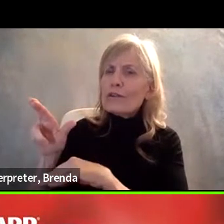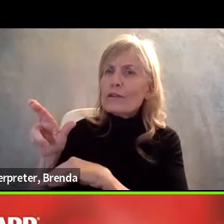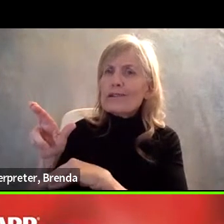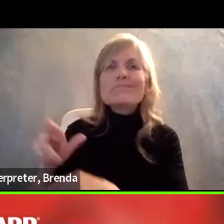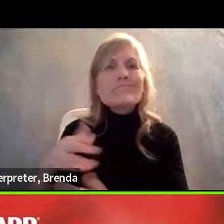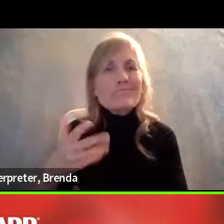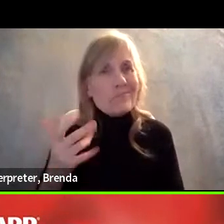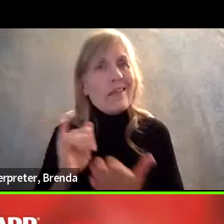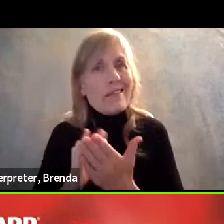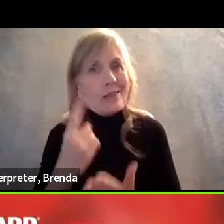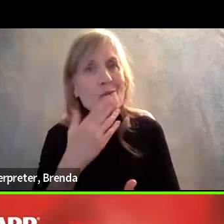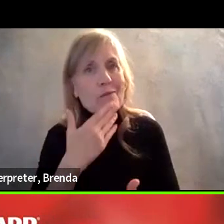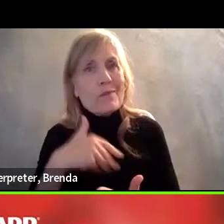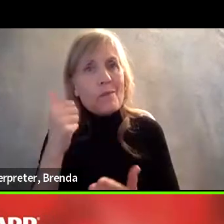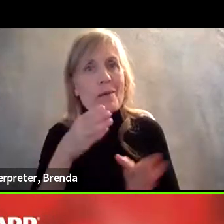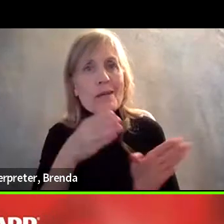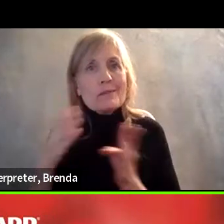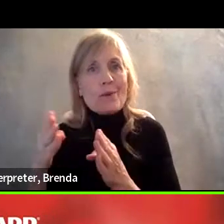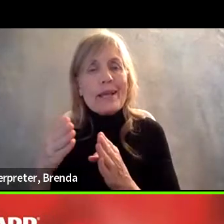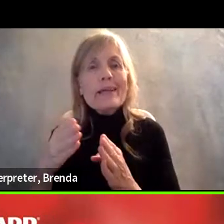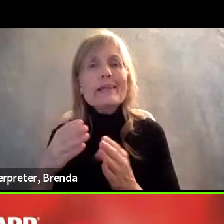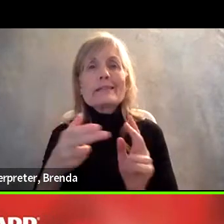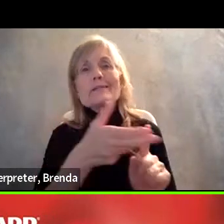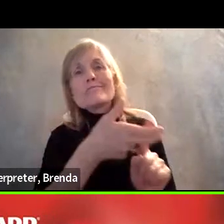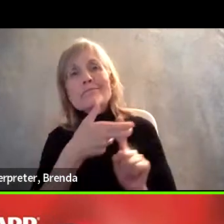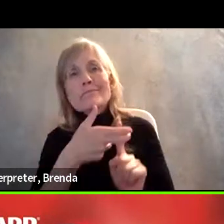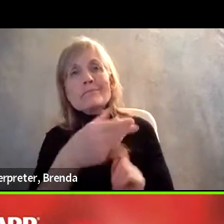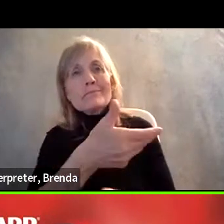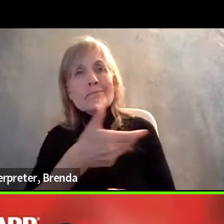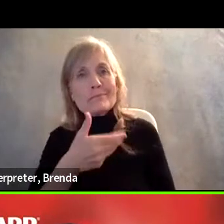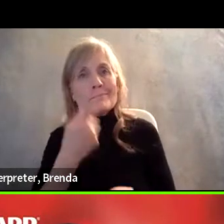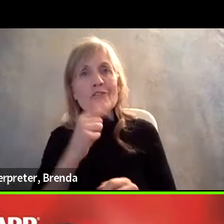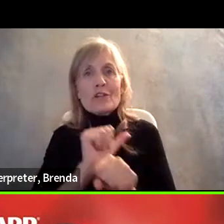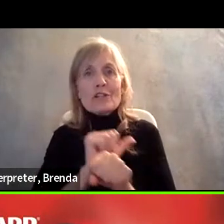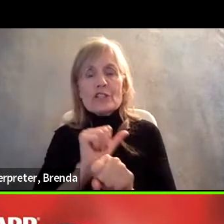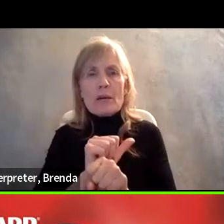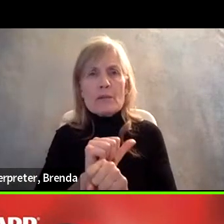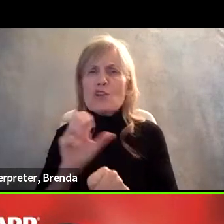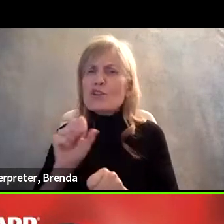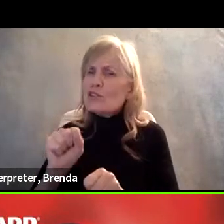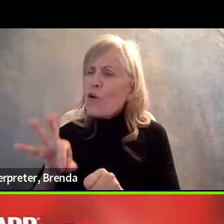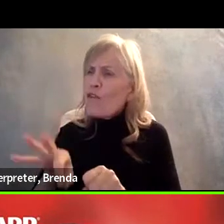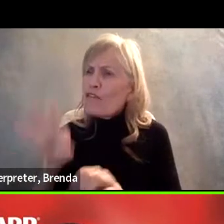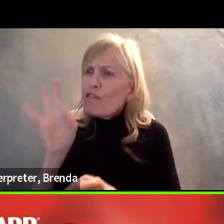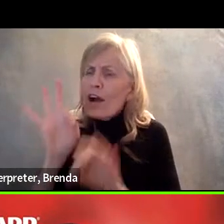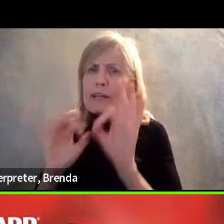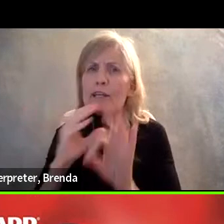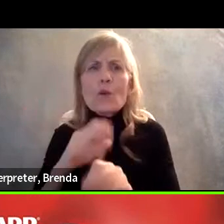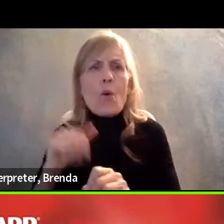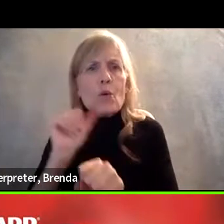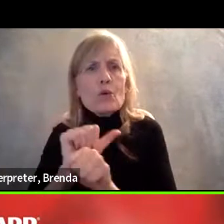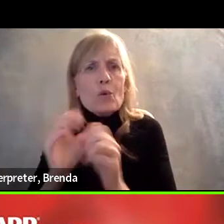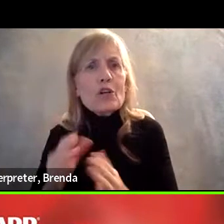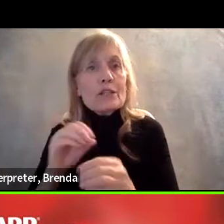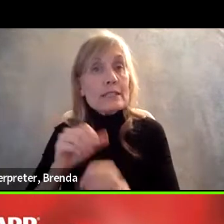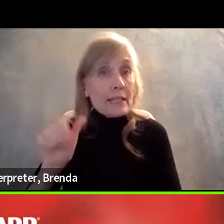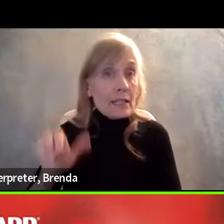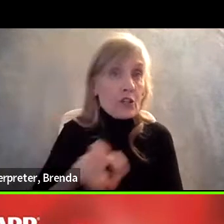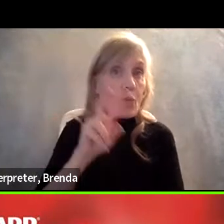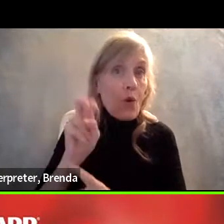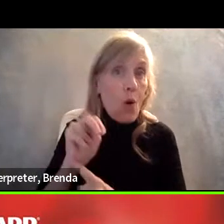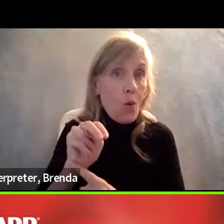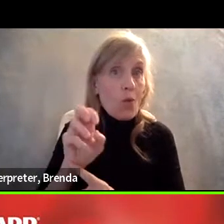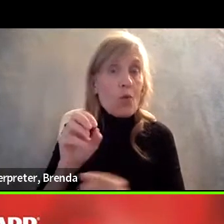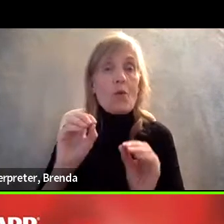and to get a job. And so, um, finding older workers through the networks in your own organization is another, another good way. Um,